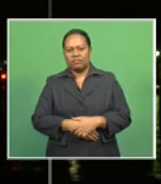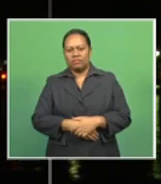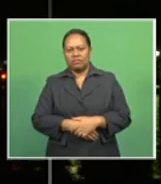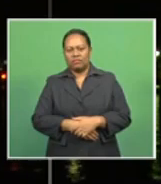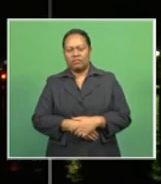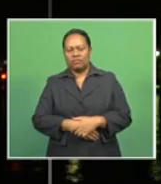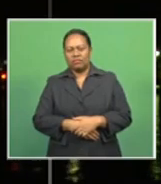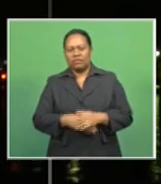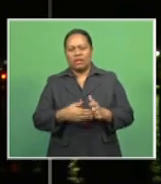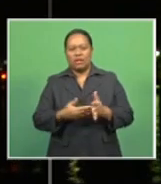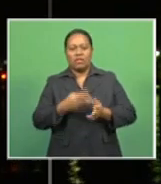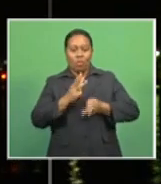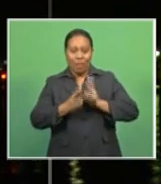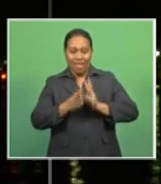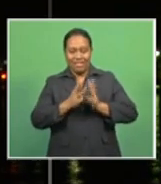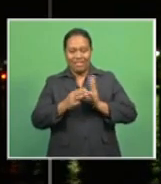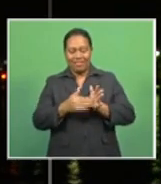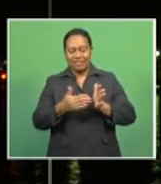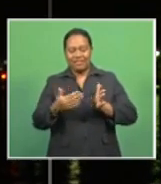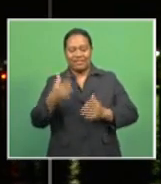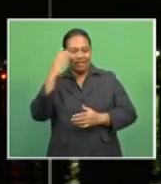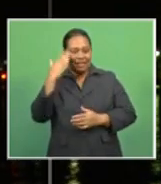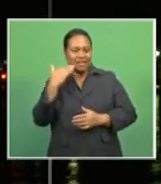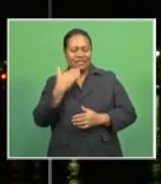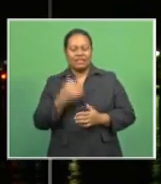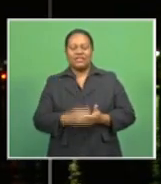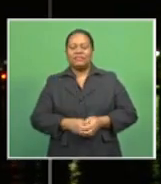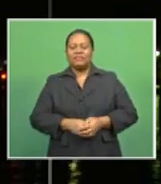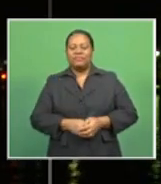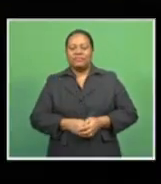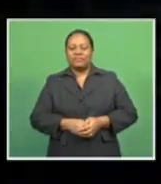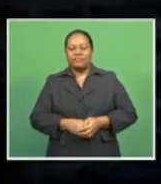And our favorite weather lady joins us now with all the latest.